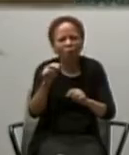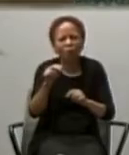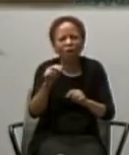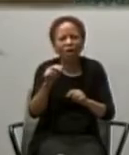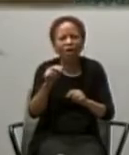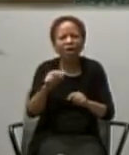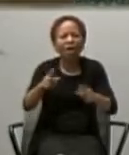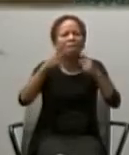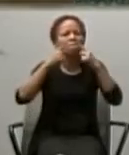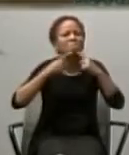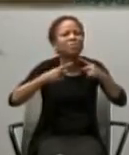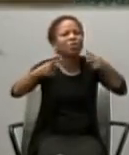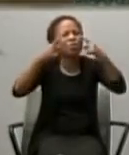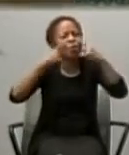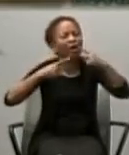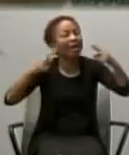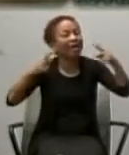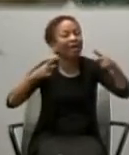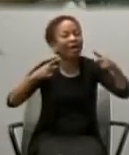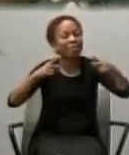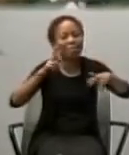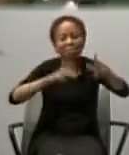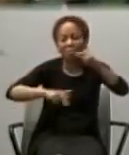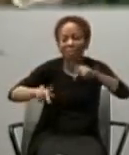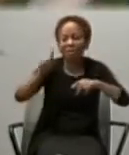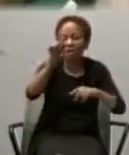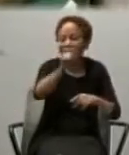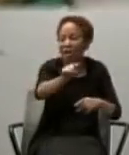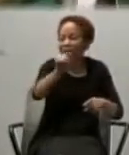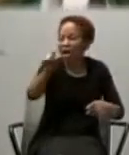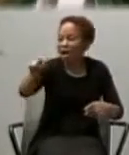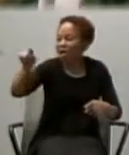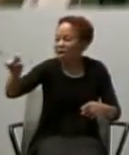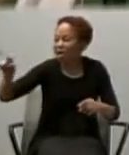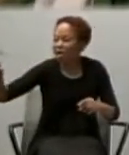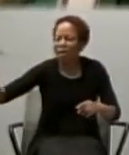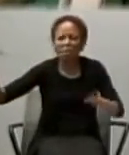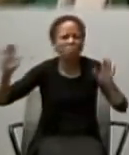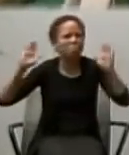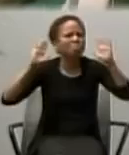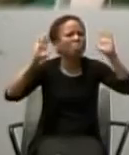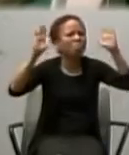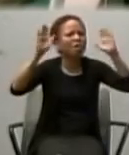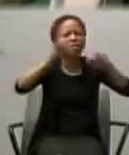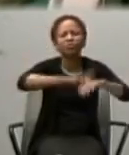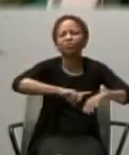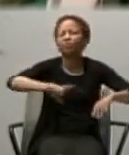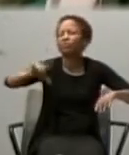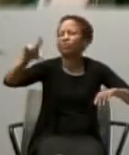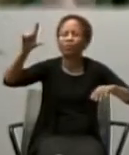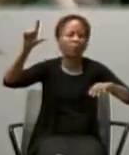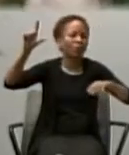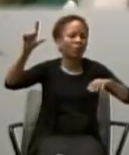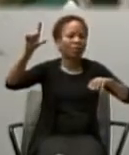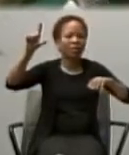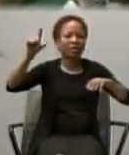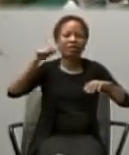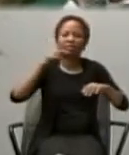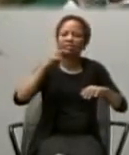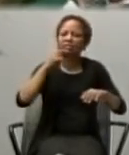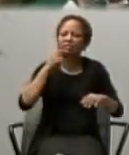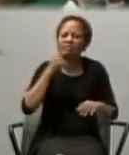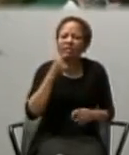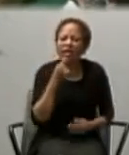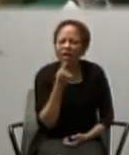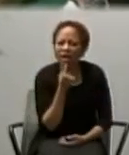Proclaim to those around, the marvels of the Lord. Say to your